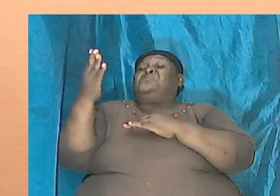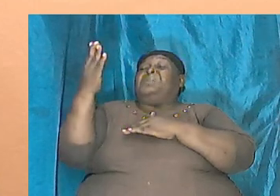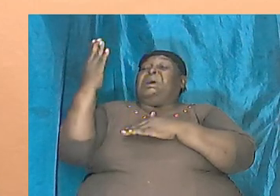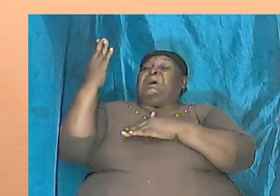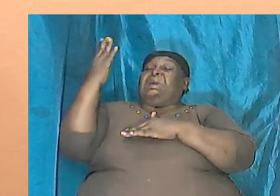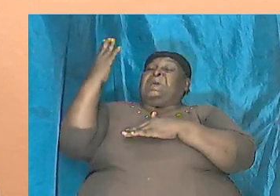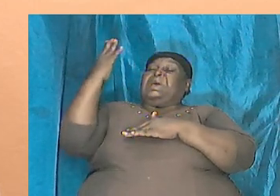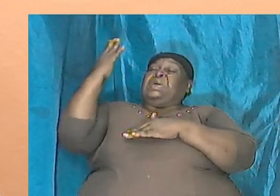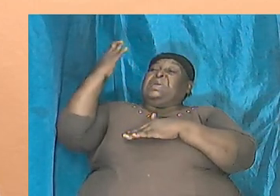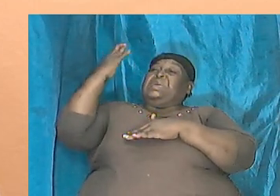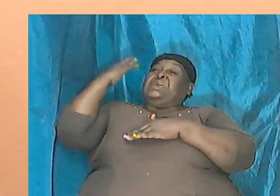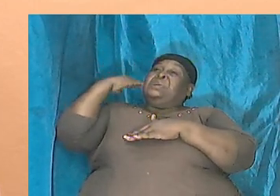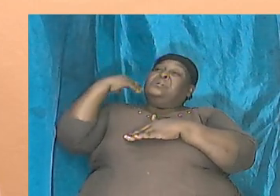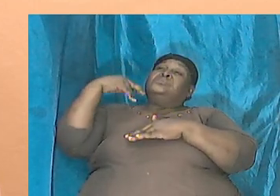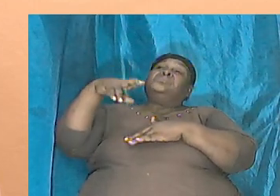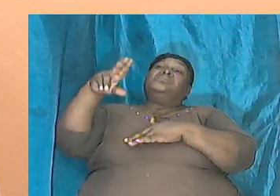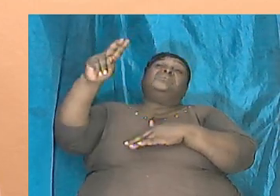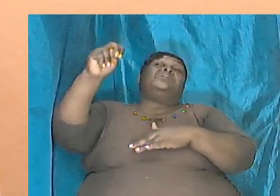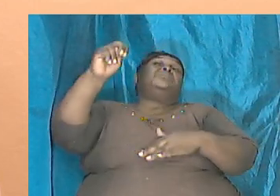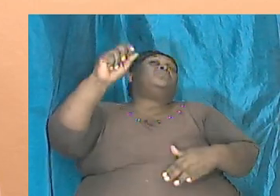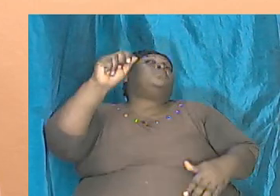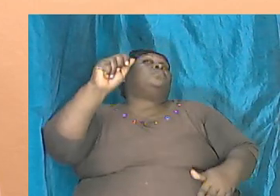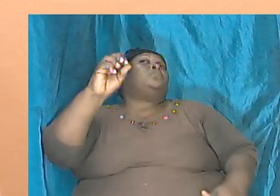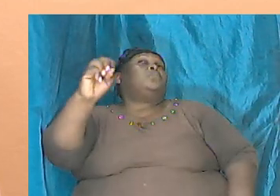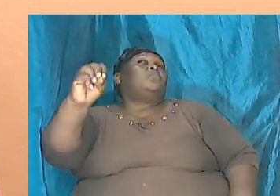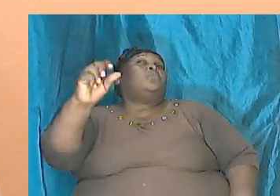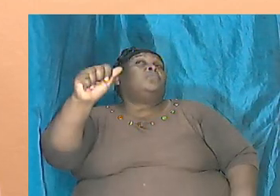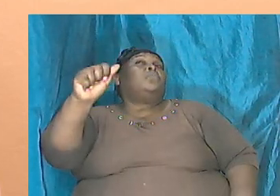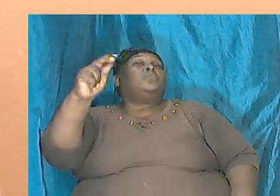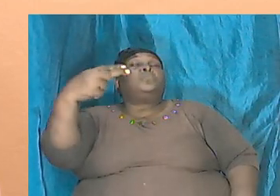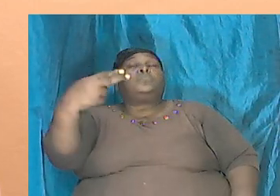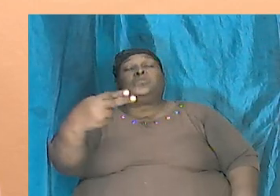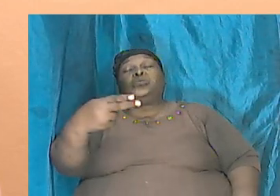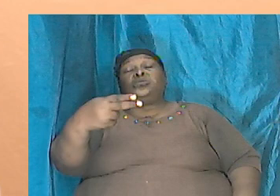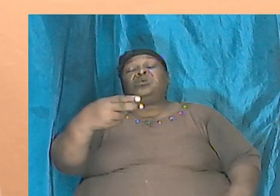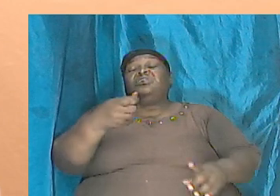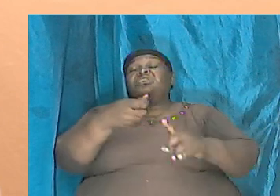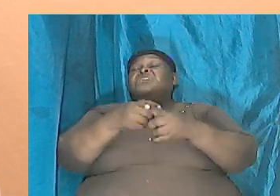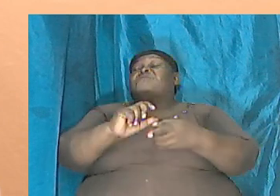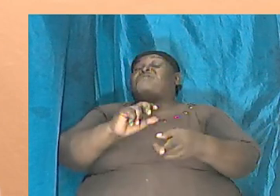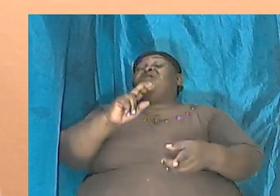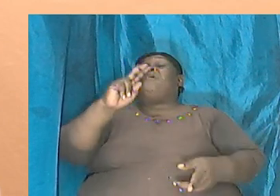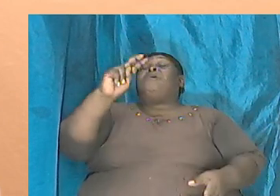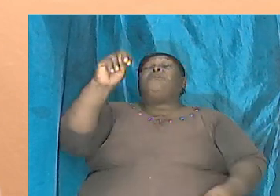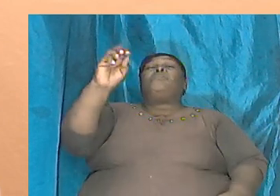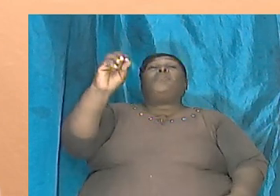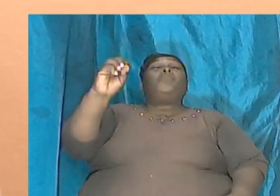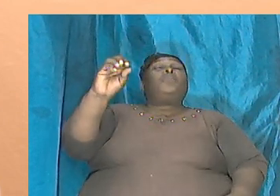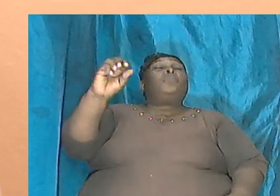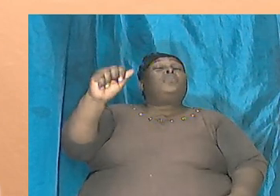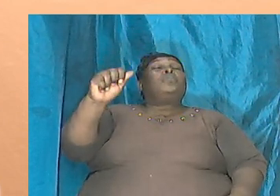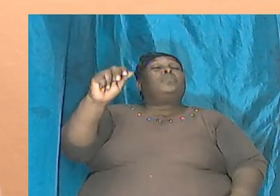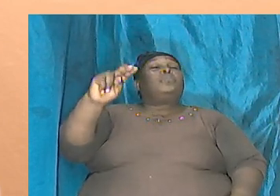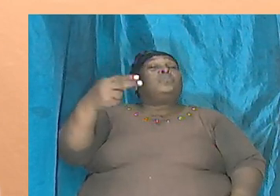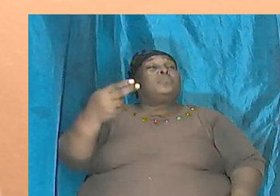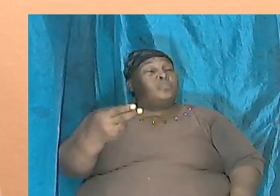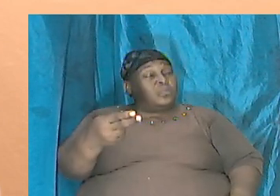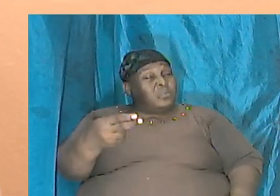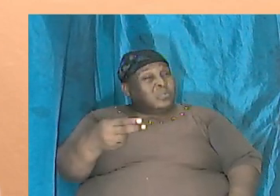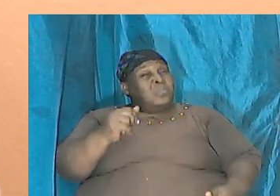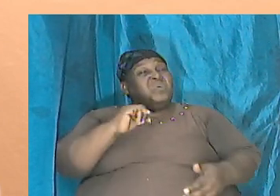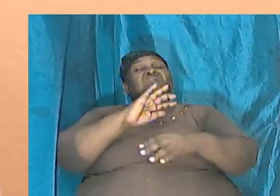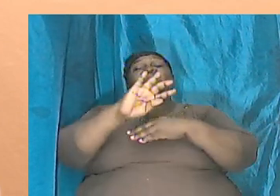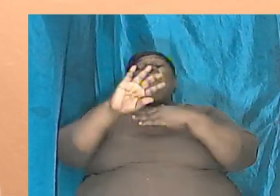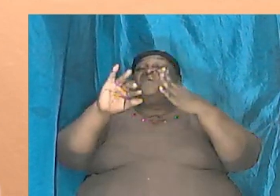to Noah and from Noah trace our ancestry and go